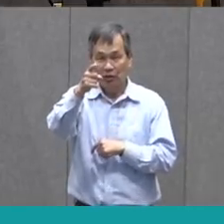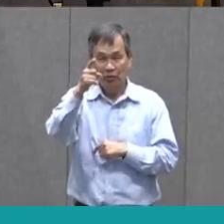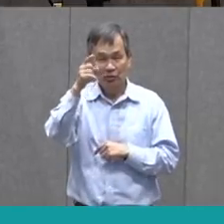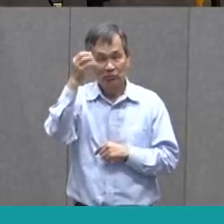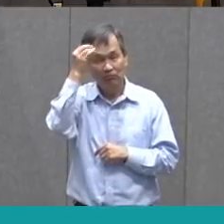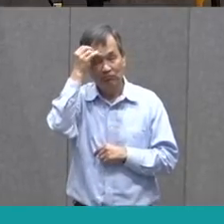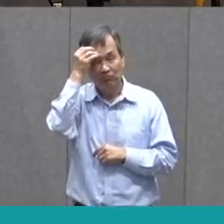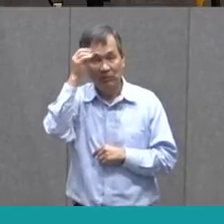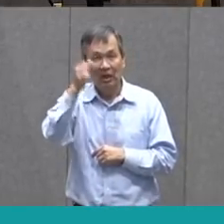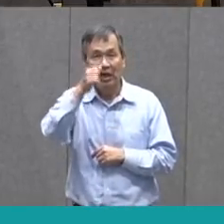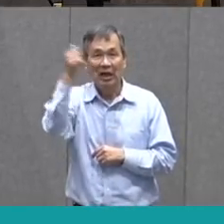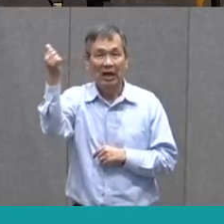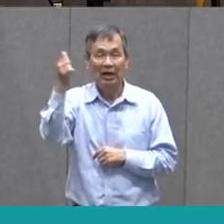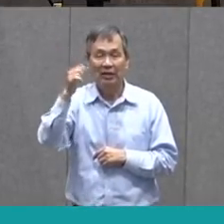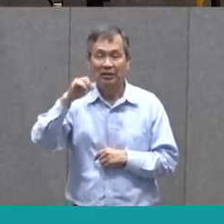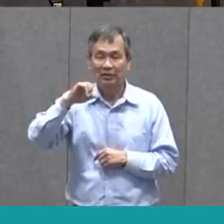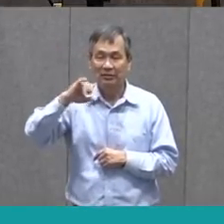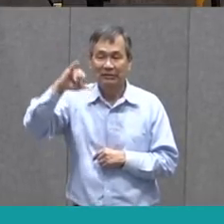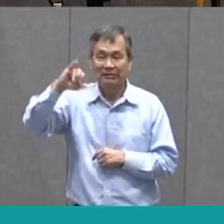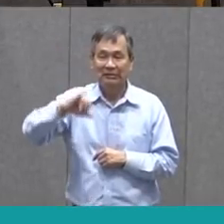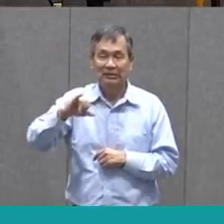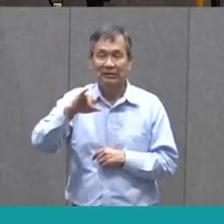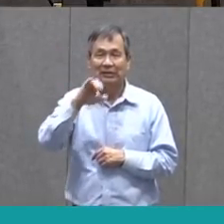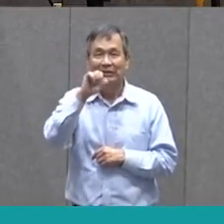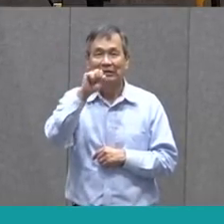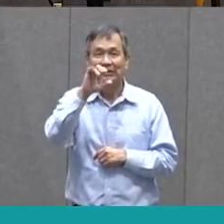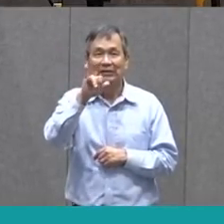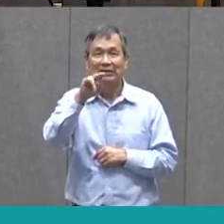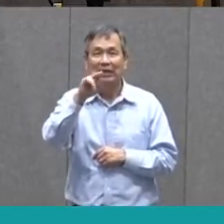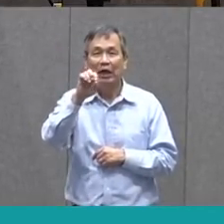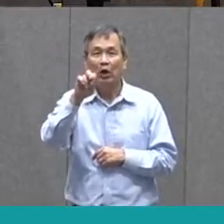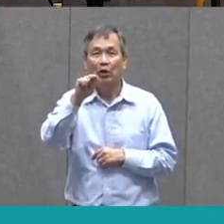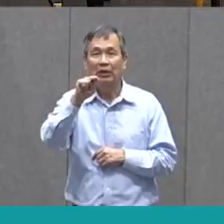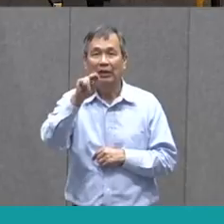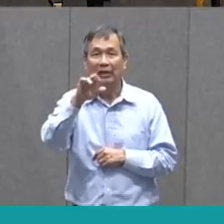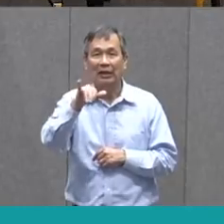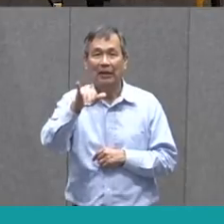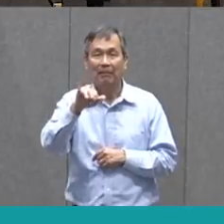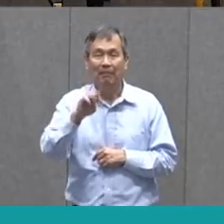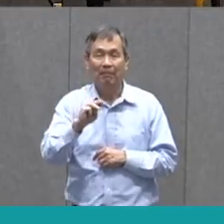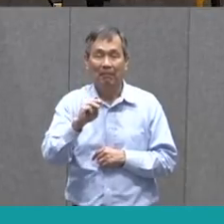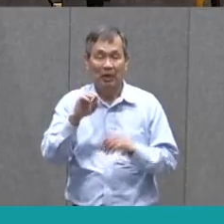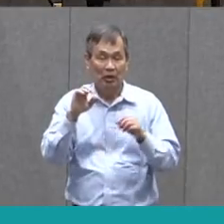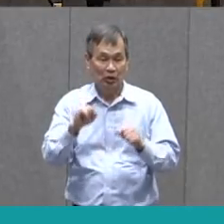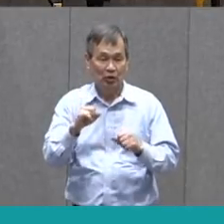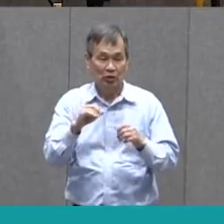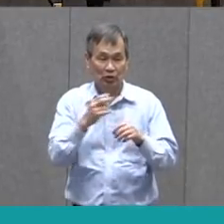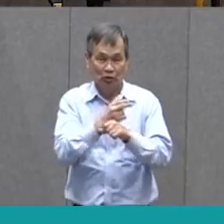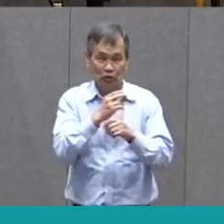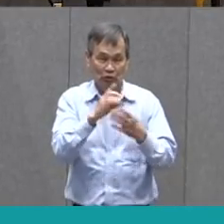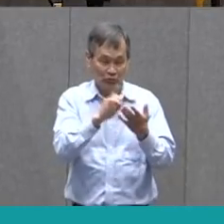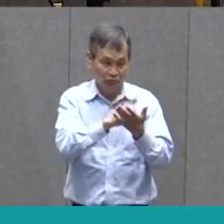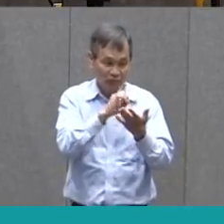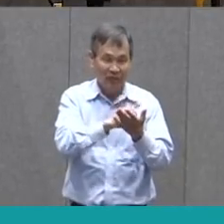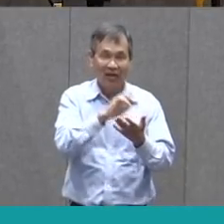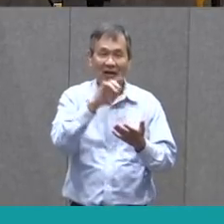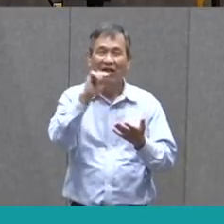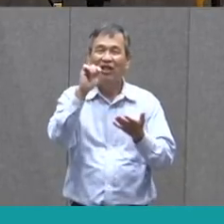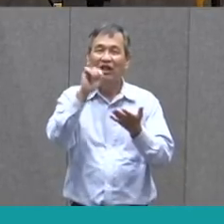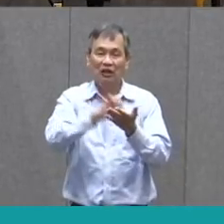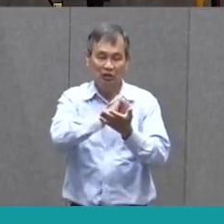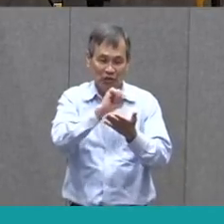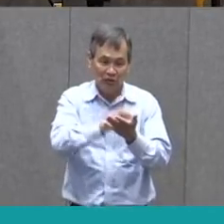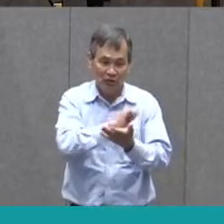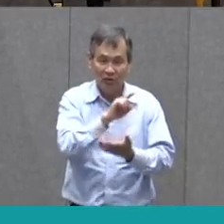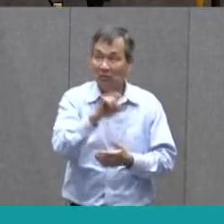synonym for persistence. Remember, you could use something called a thesaurus to look it up. Maybe you could ask